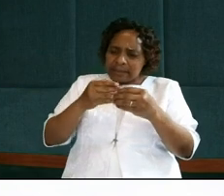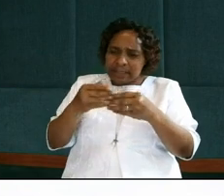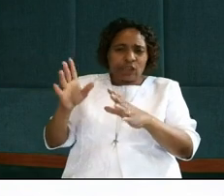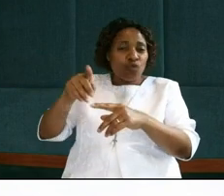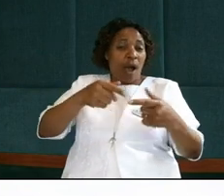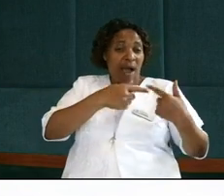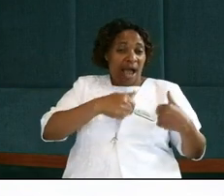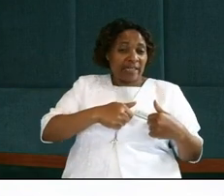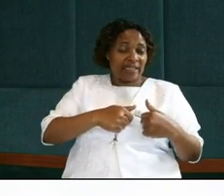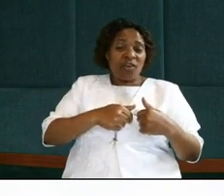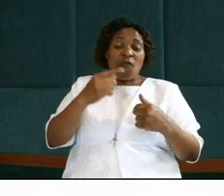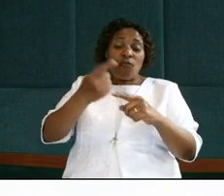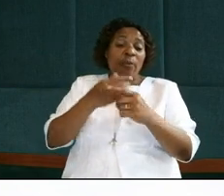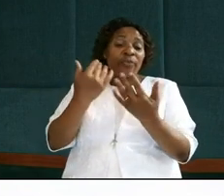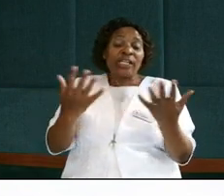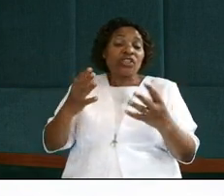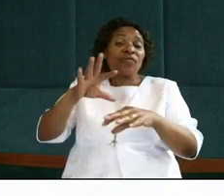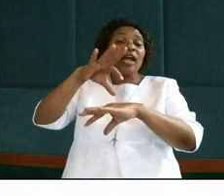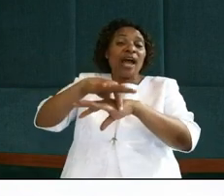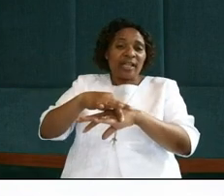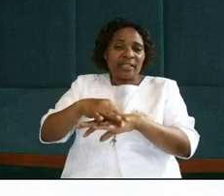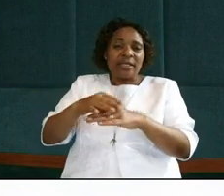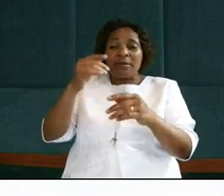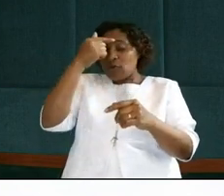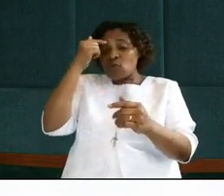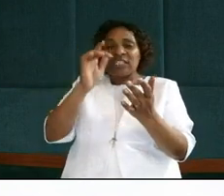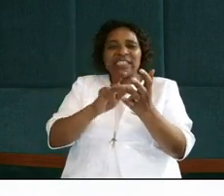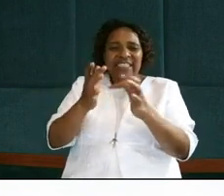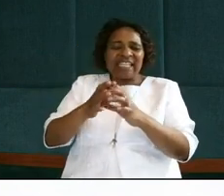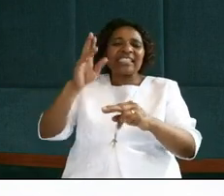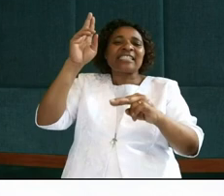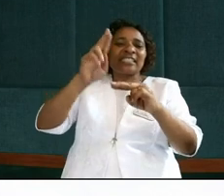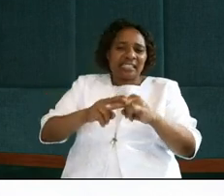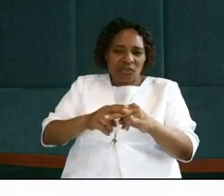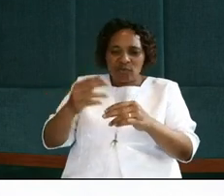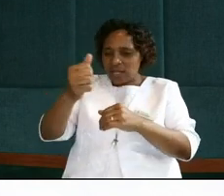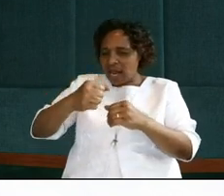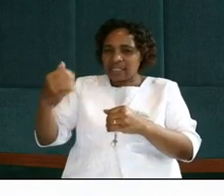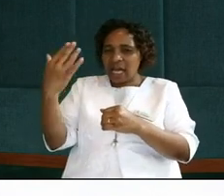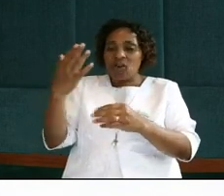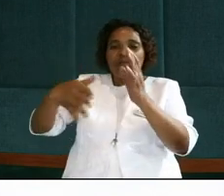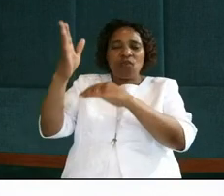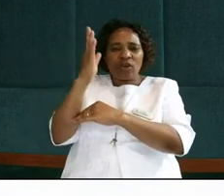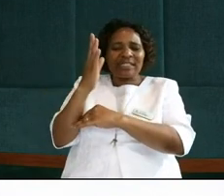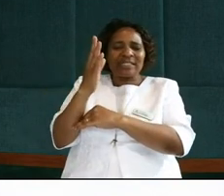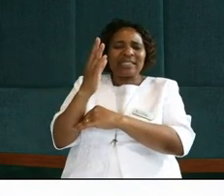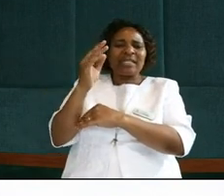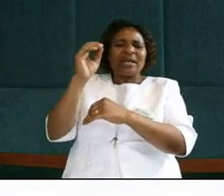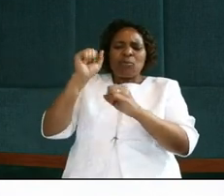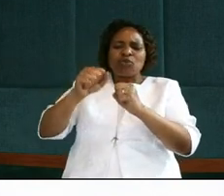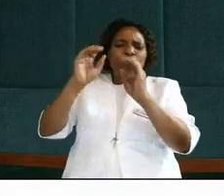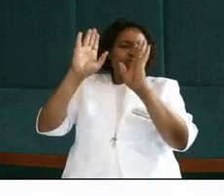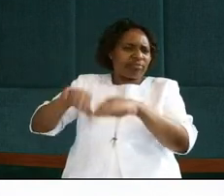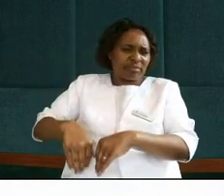on the things above, where Christ is sitting on the right hand of God, set your minds on the things above,